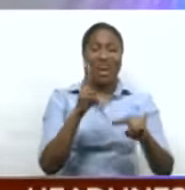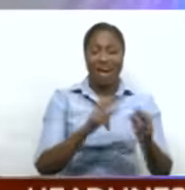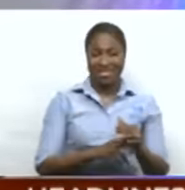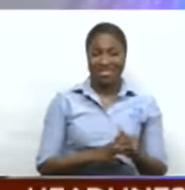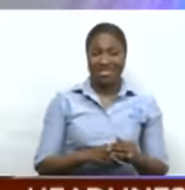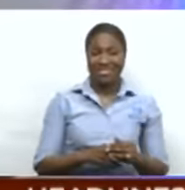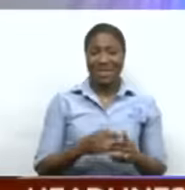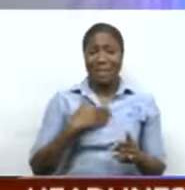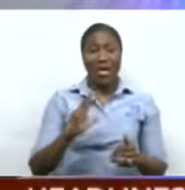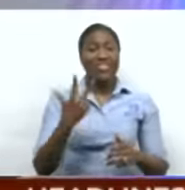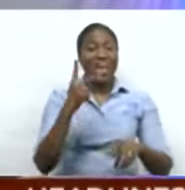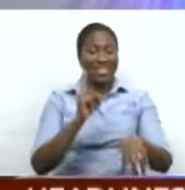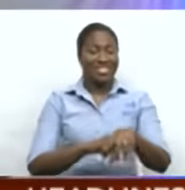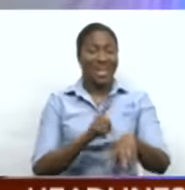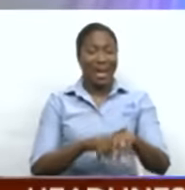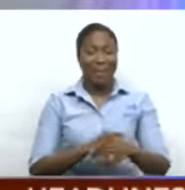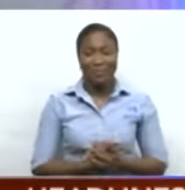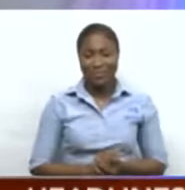be my third time.